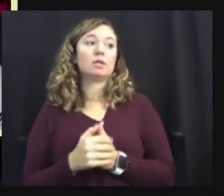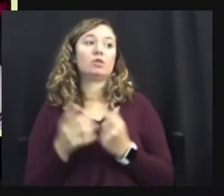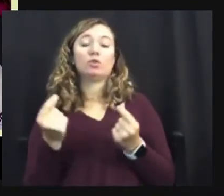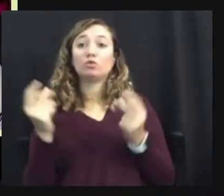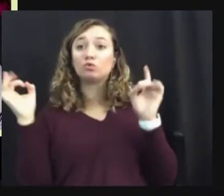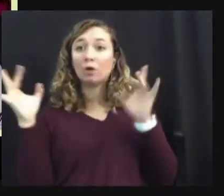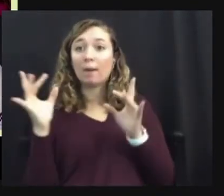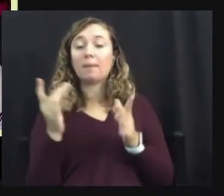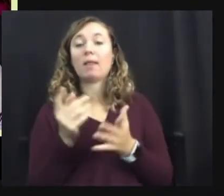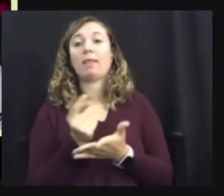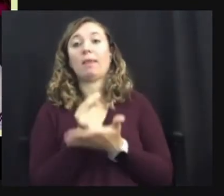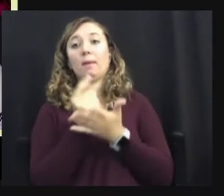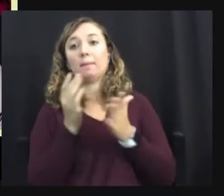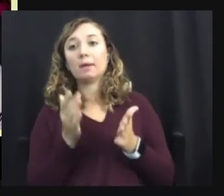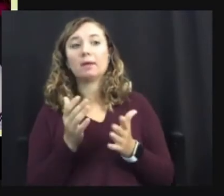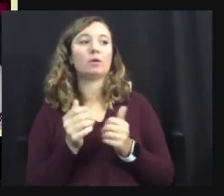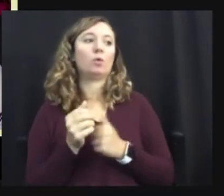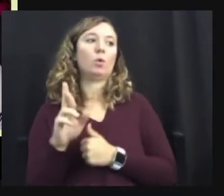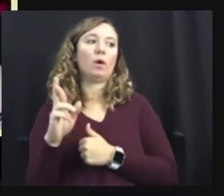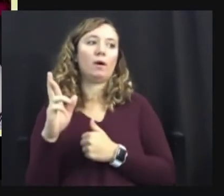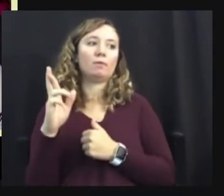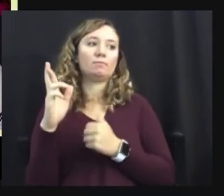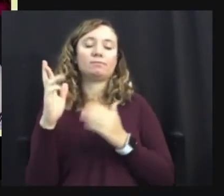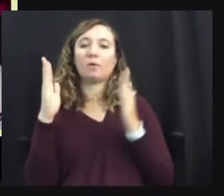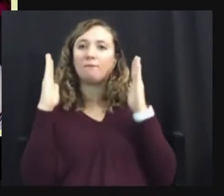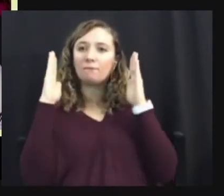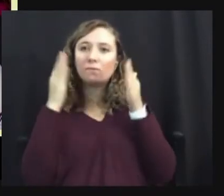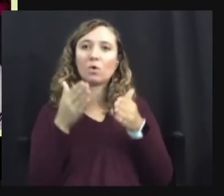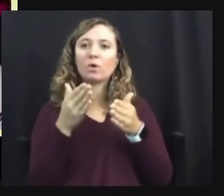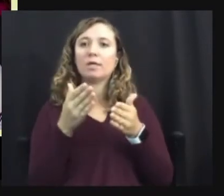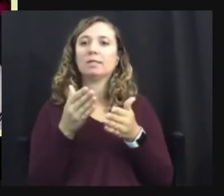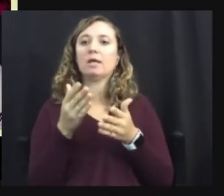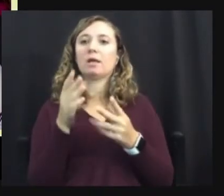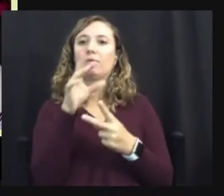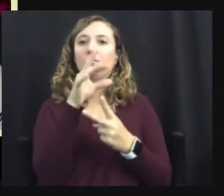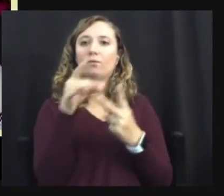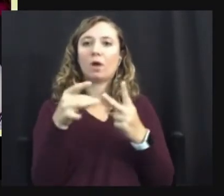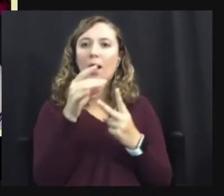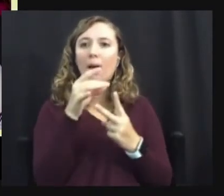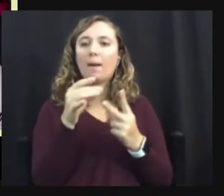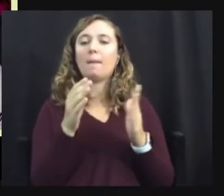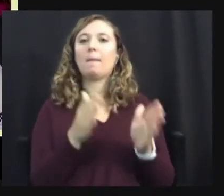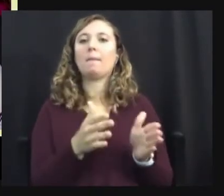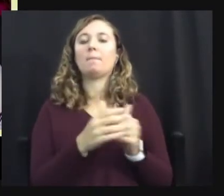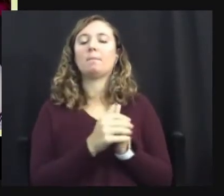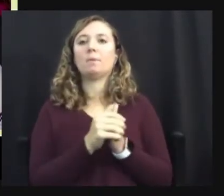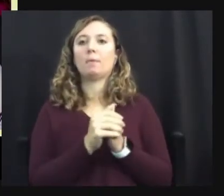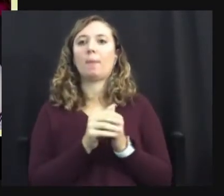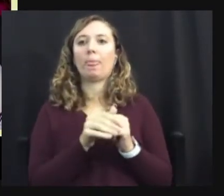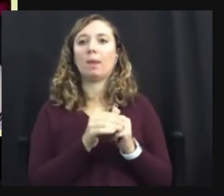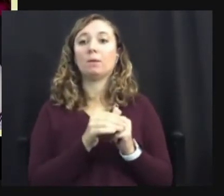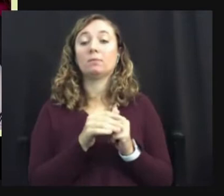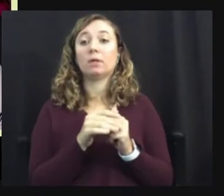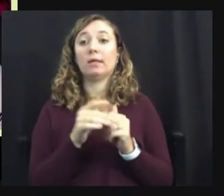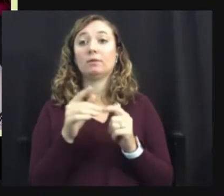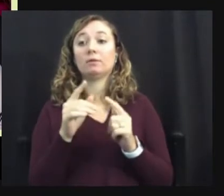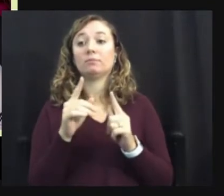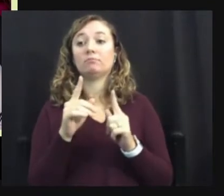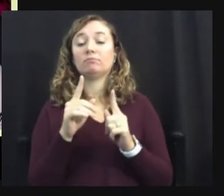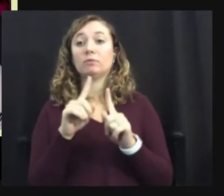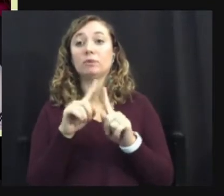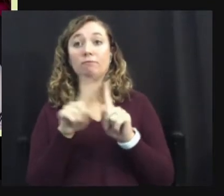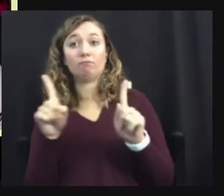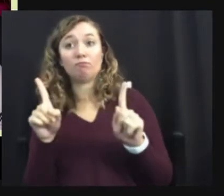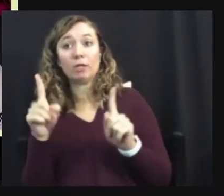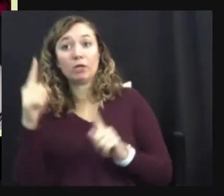focused therapy for couples, and I particularly enjoy mixed neurotype couples. So why not be autistic, one